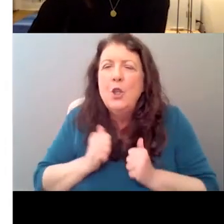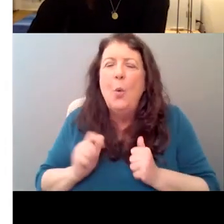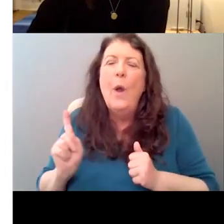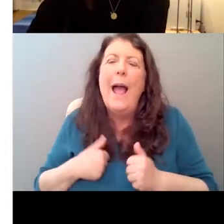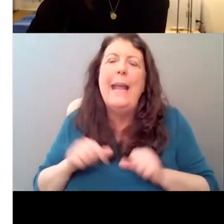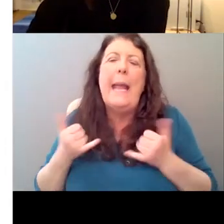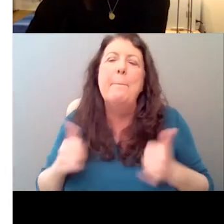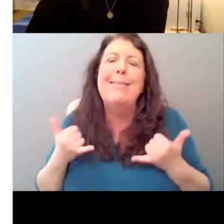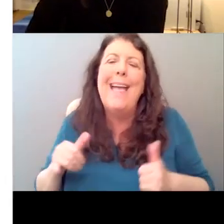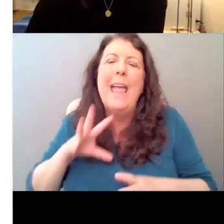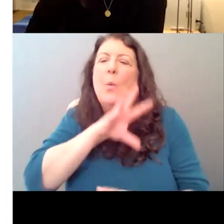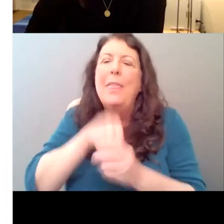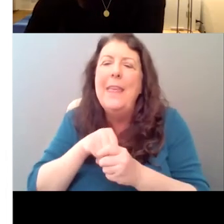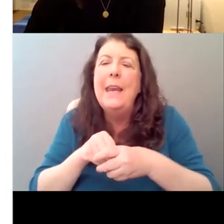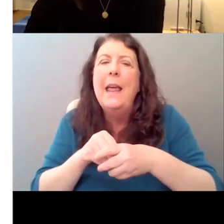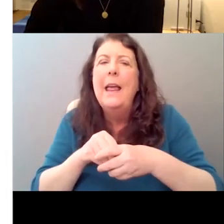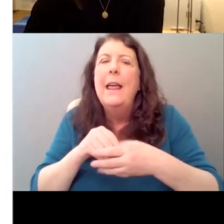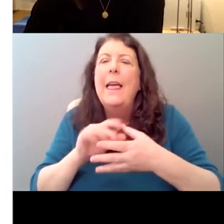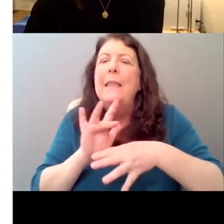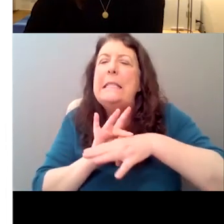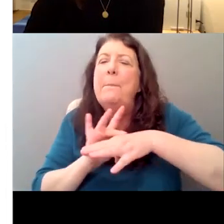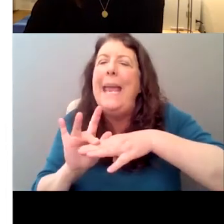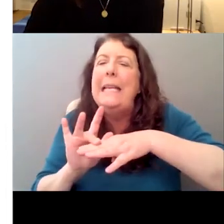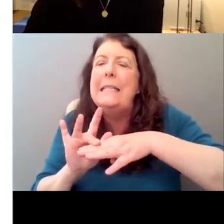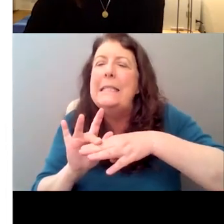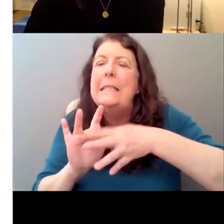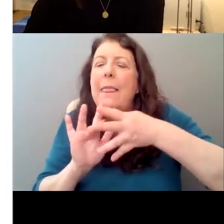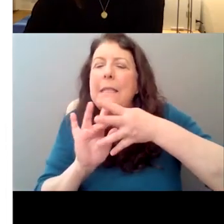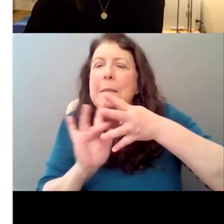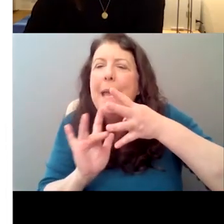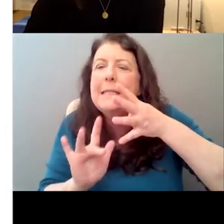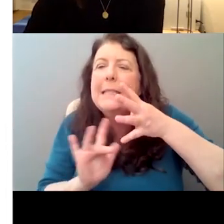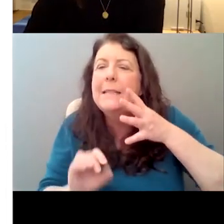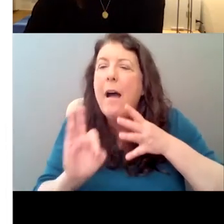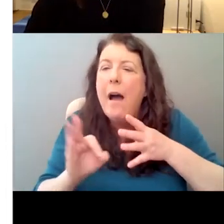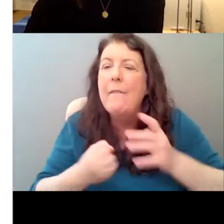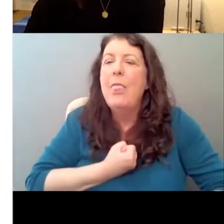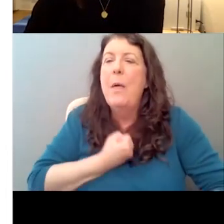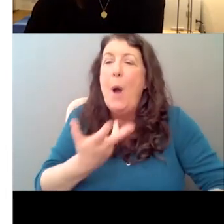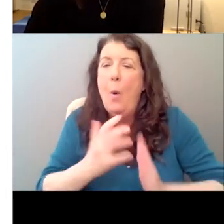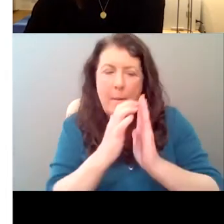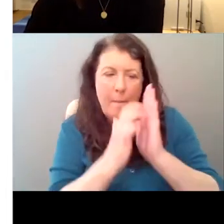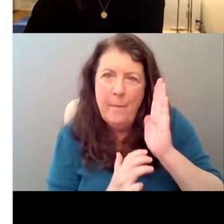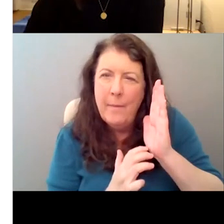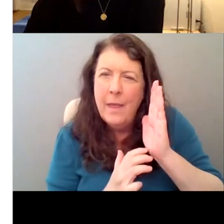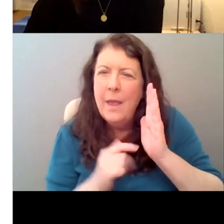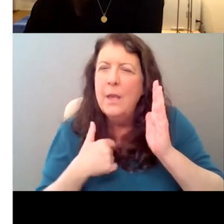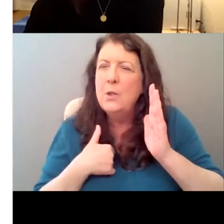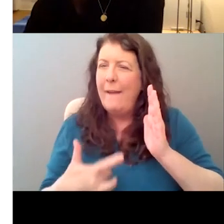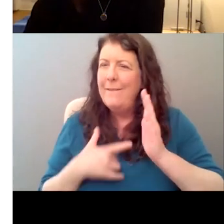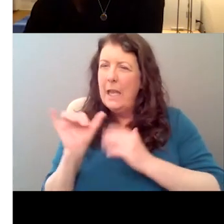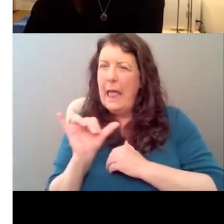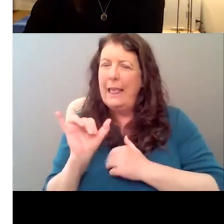of the poems. And that's what we're doing here with this. So in some ways, this is like a staging of the